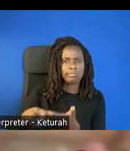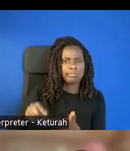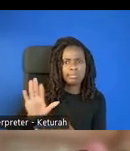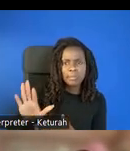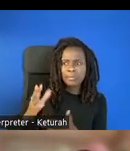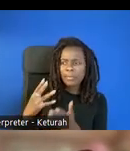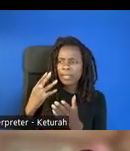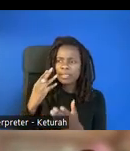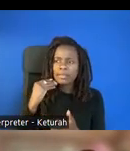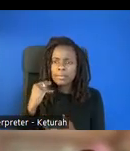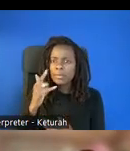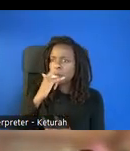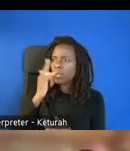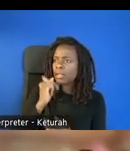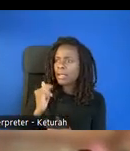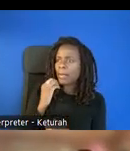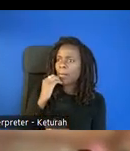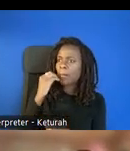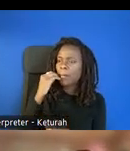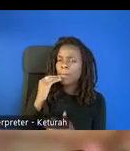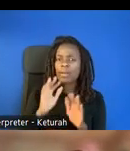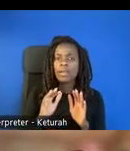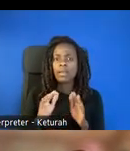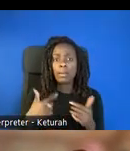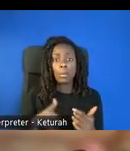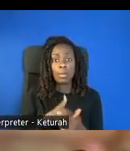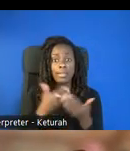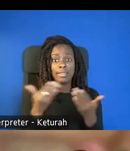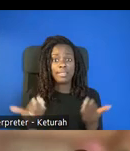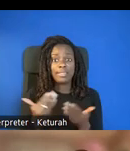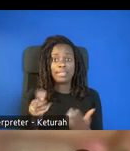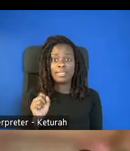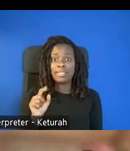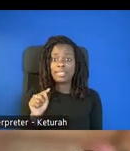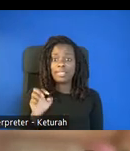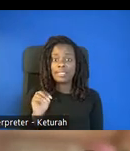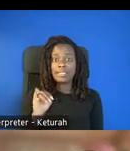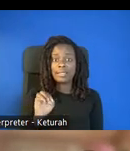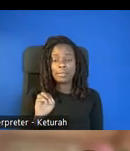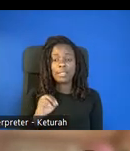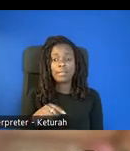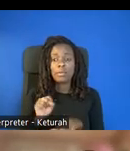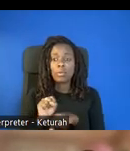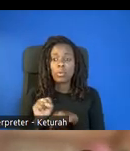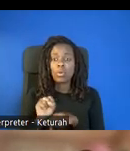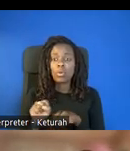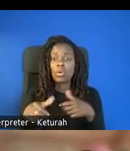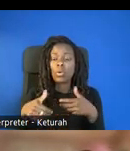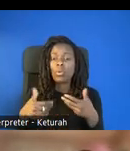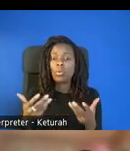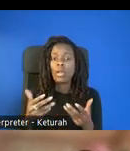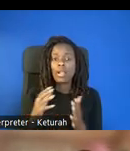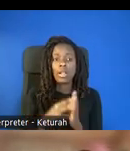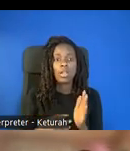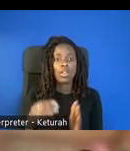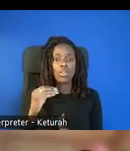What does this look like as well in your home? But we at STEMI have been working on what's called learning trajectories, and learning trajectories is